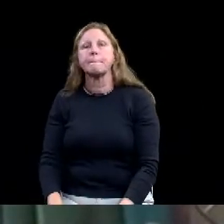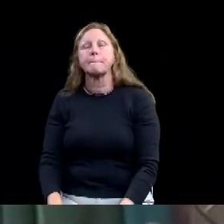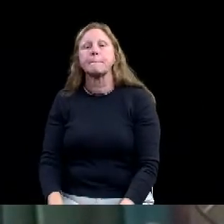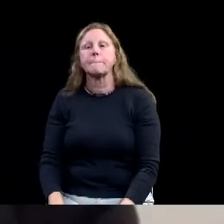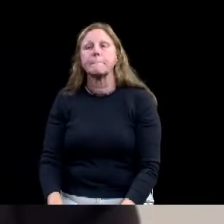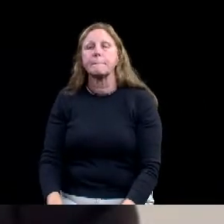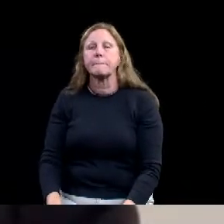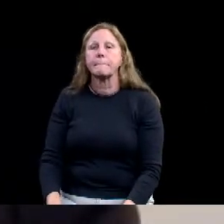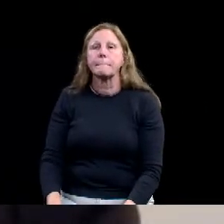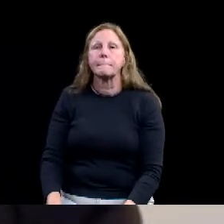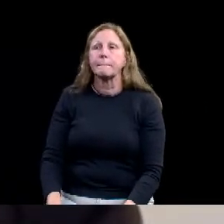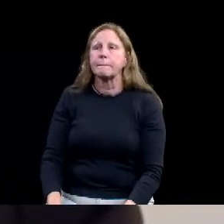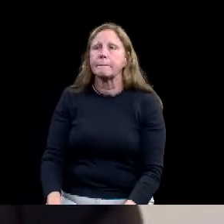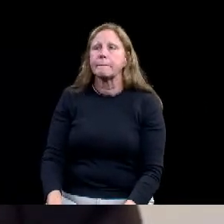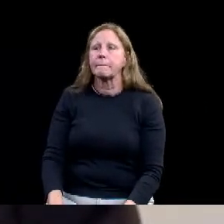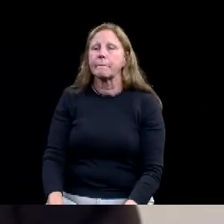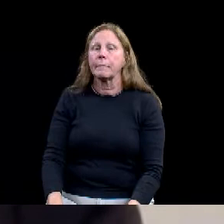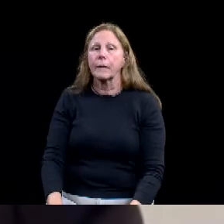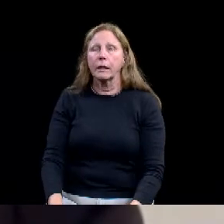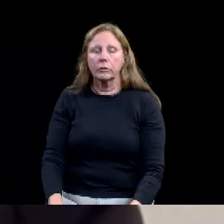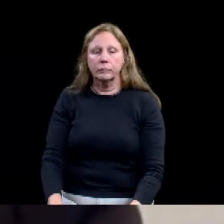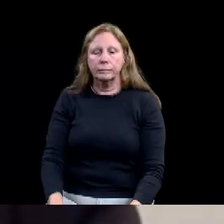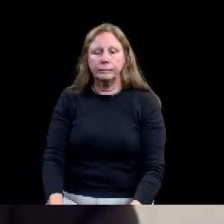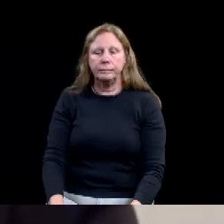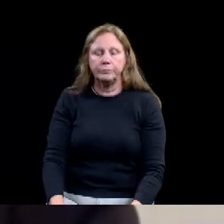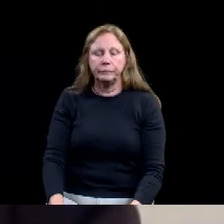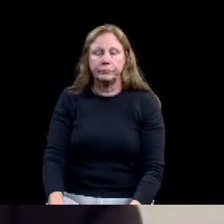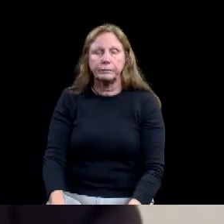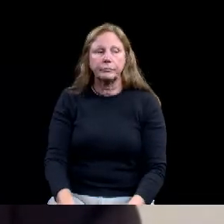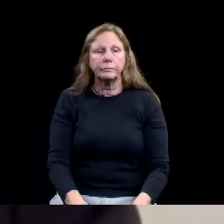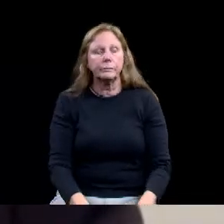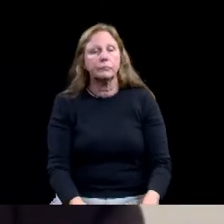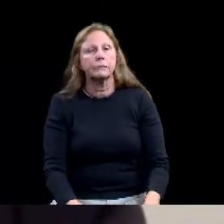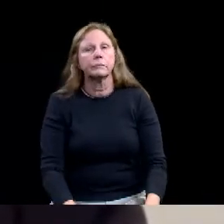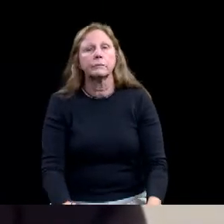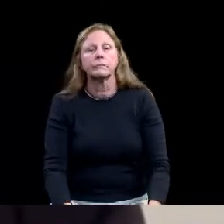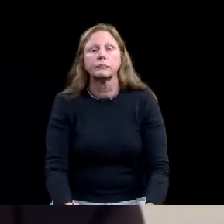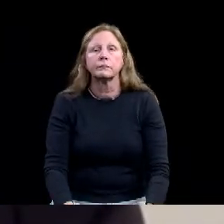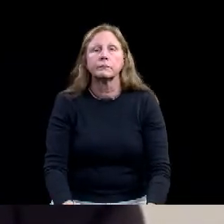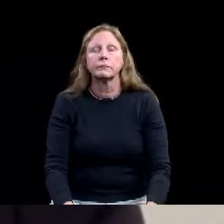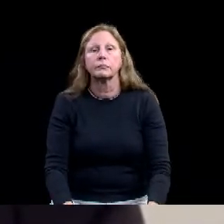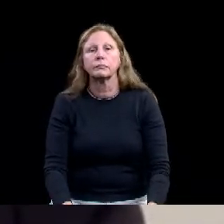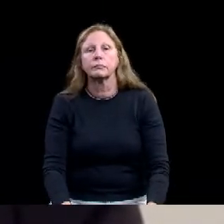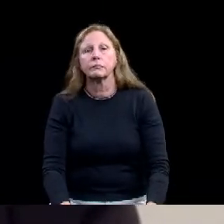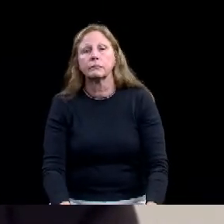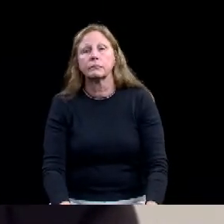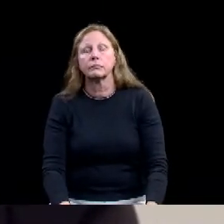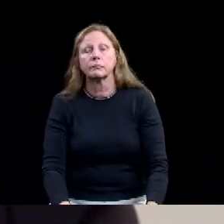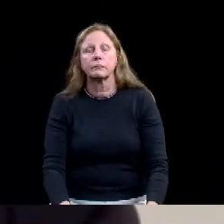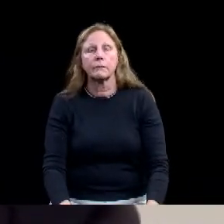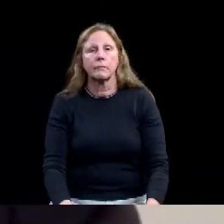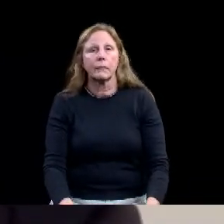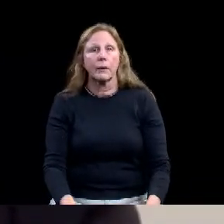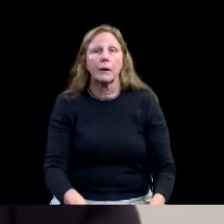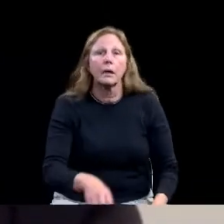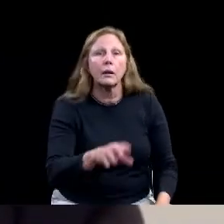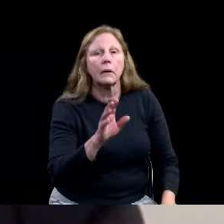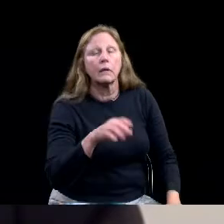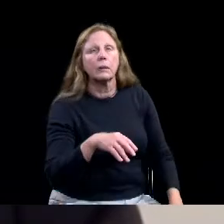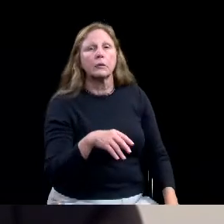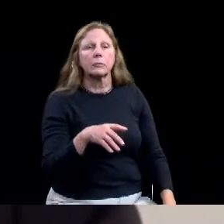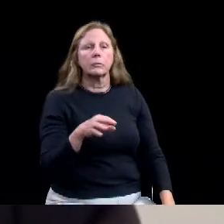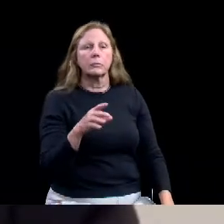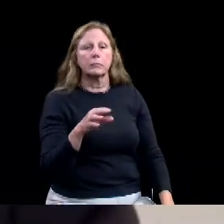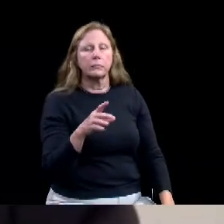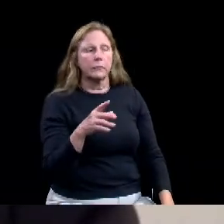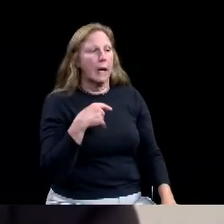And then the, um, don't want to cut any off, but I just wanted to say thank you for informal IR 219. I know I asked for this a couple